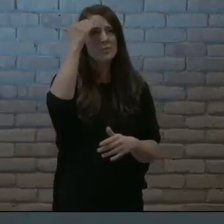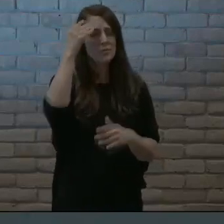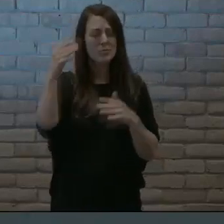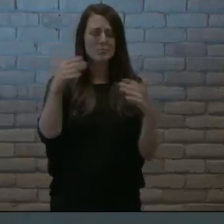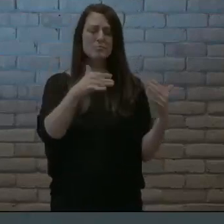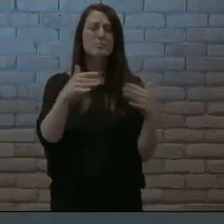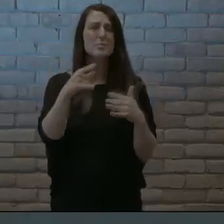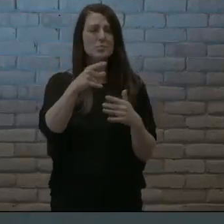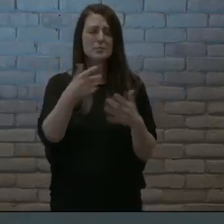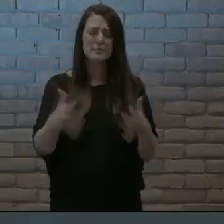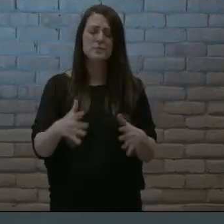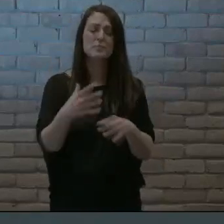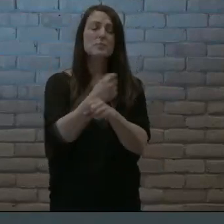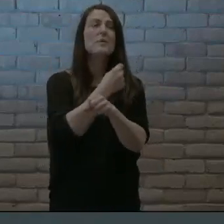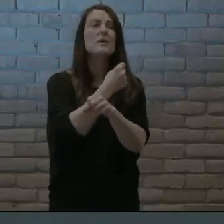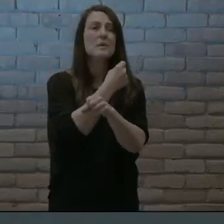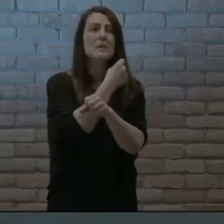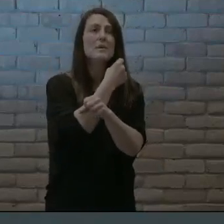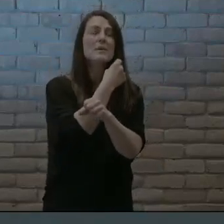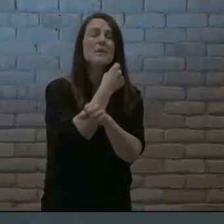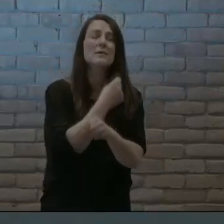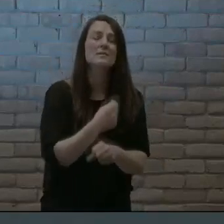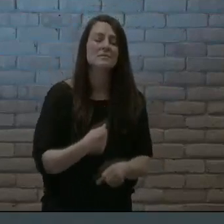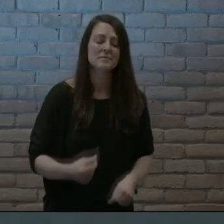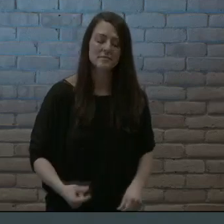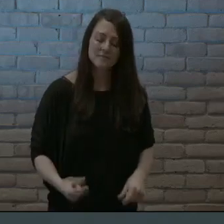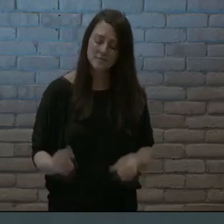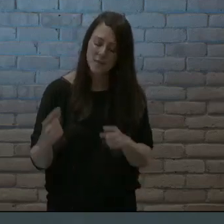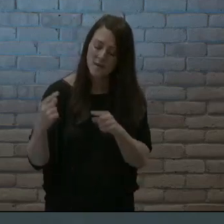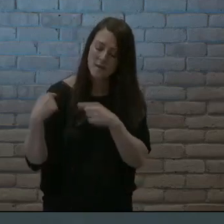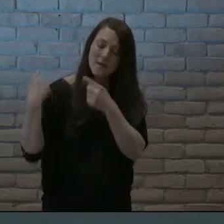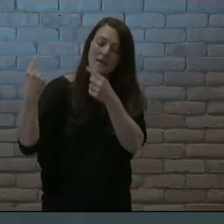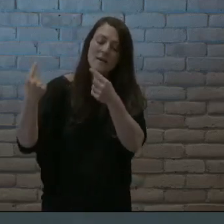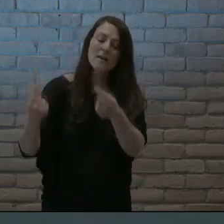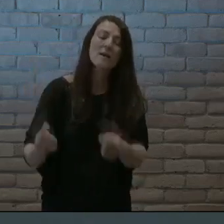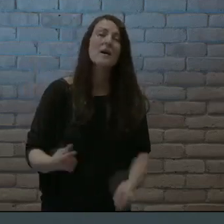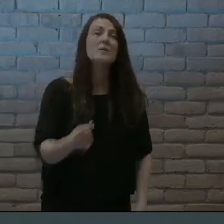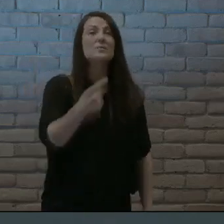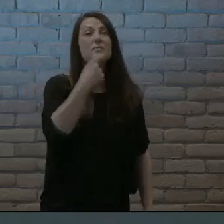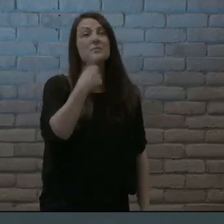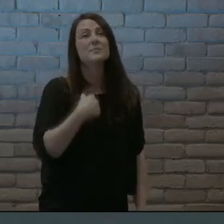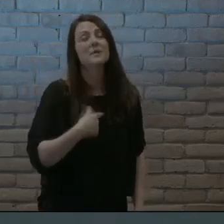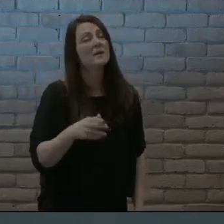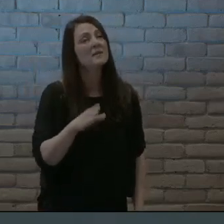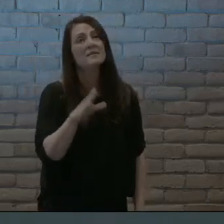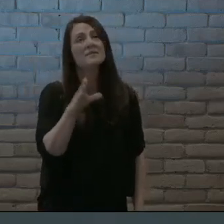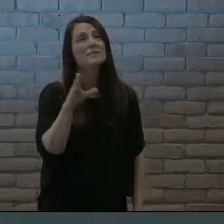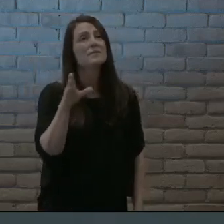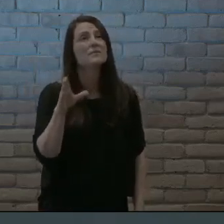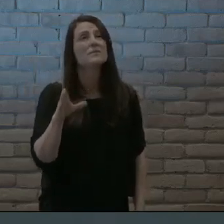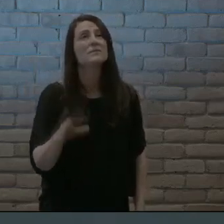For you have never failed me yet